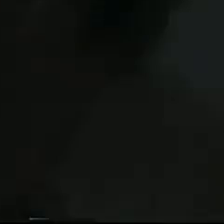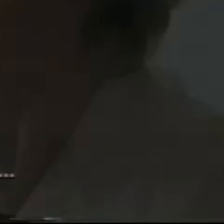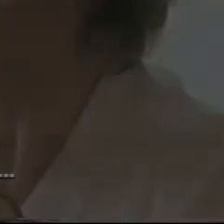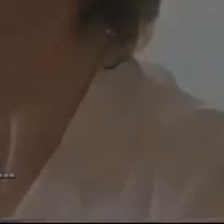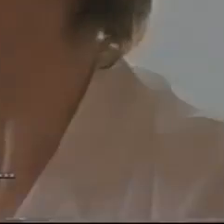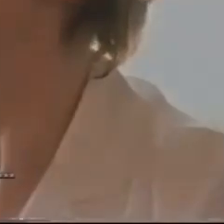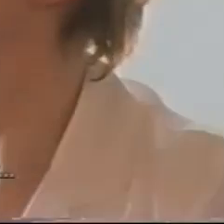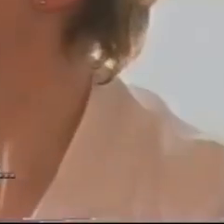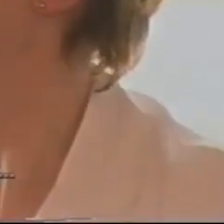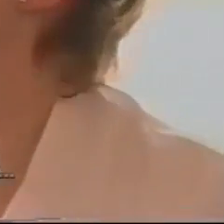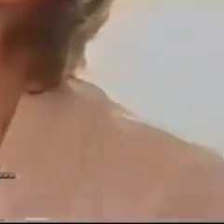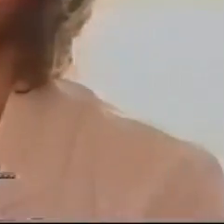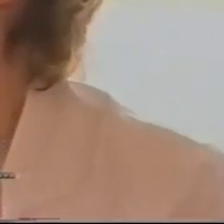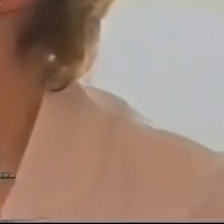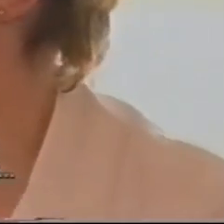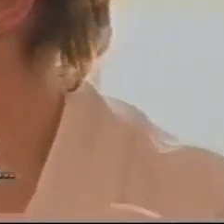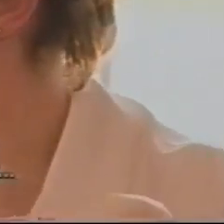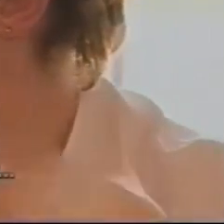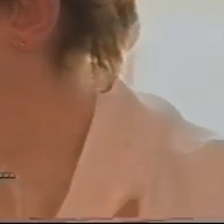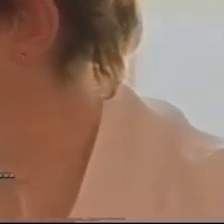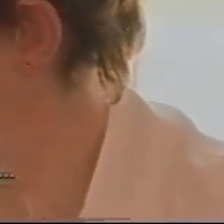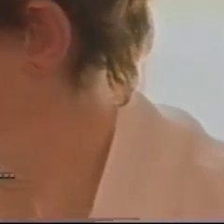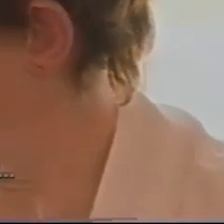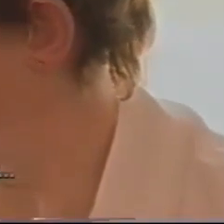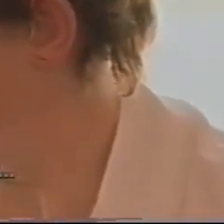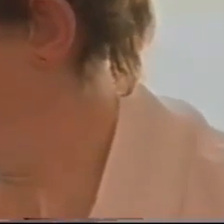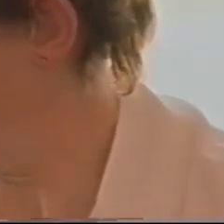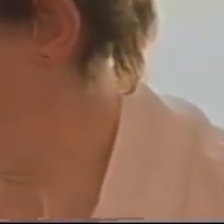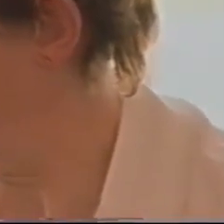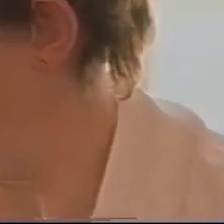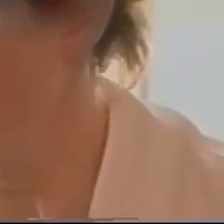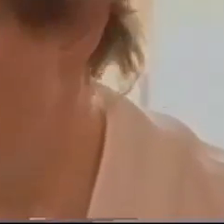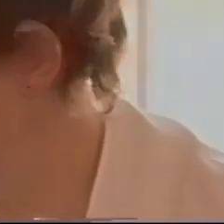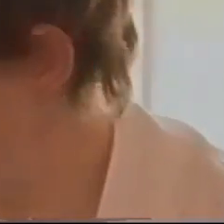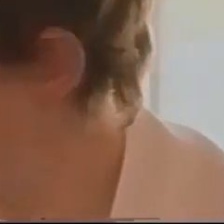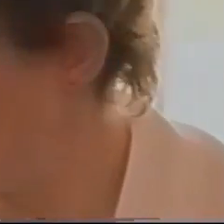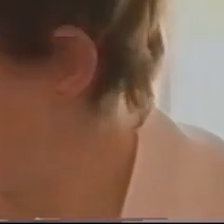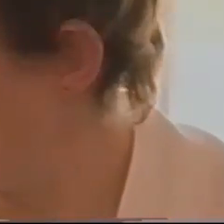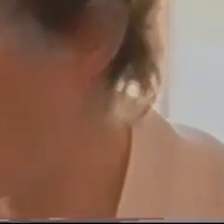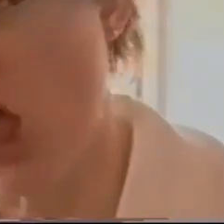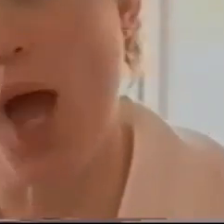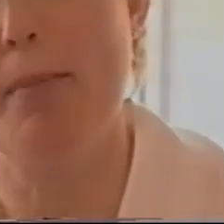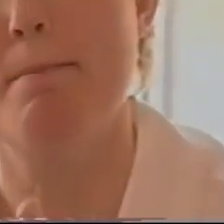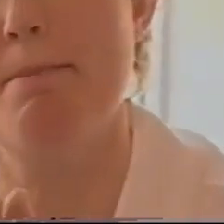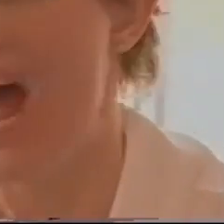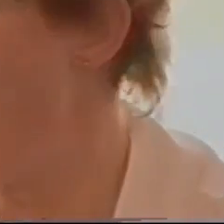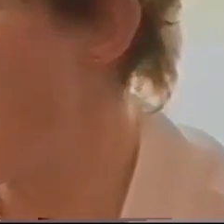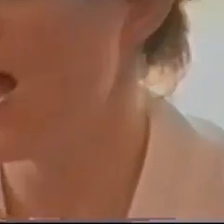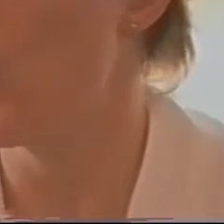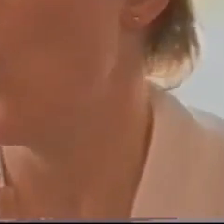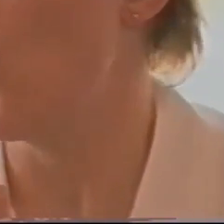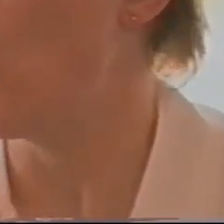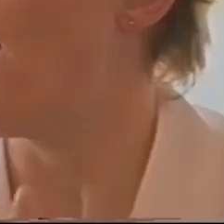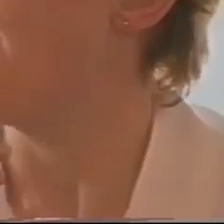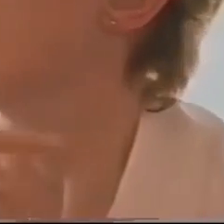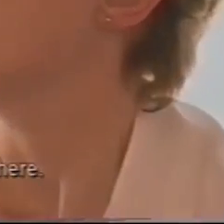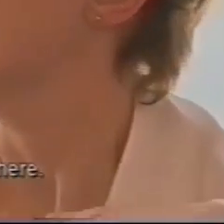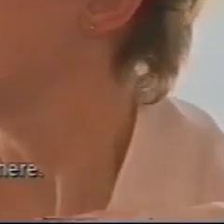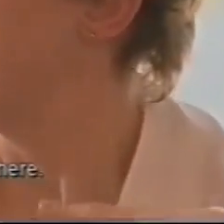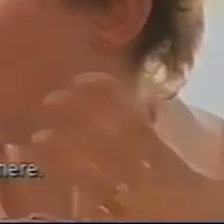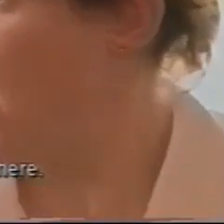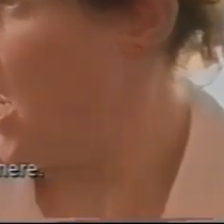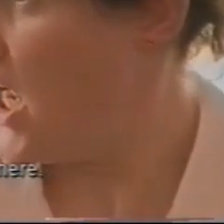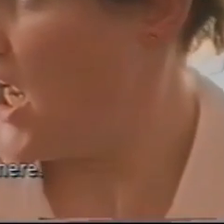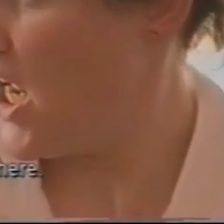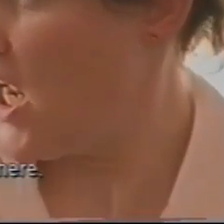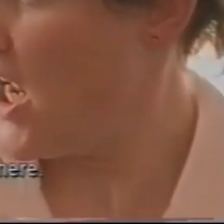Don't know No I don't Mandy Yes With this bitter outfit Where are